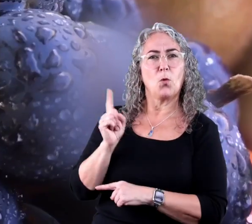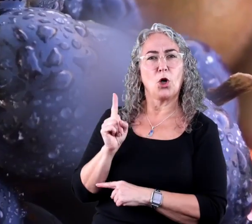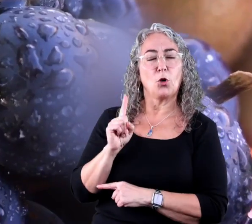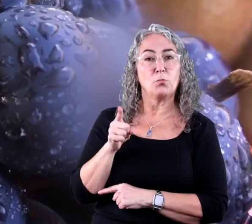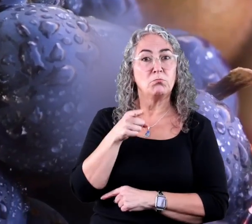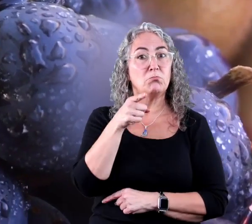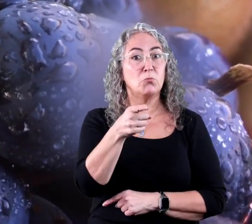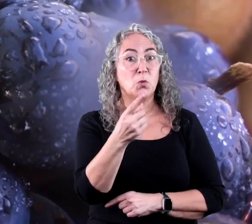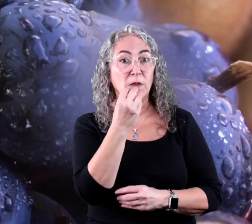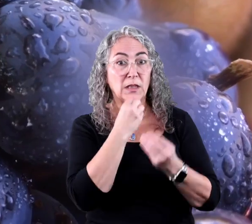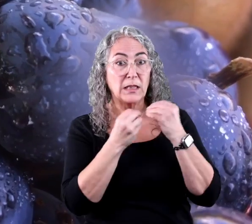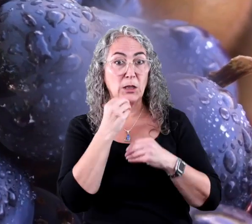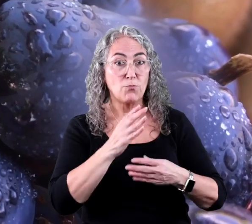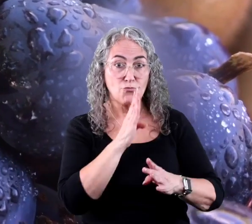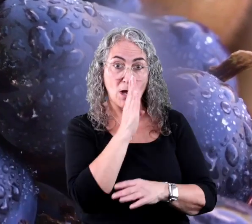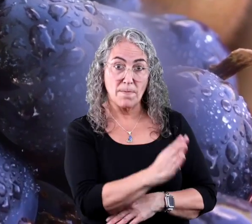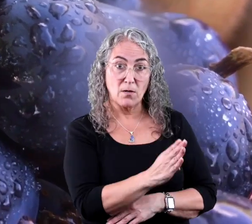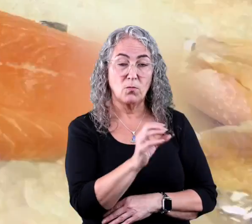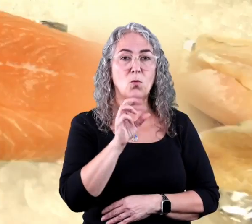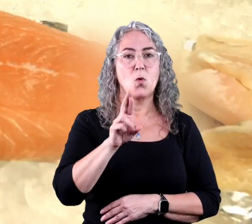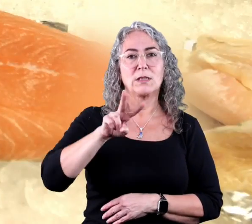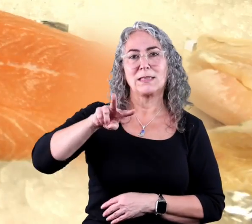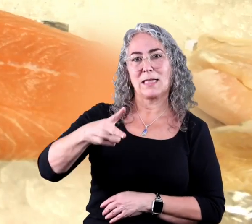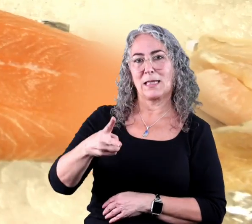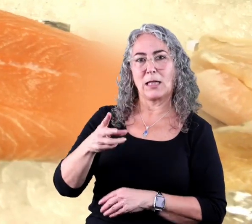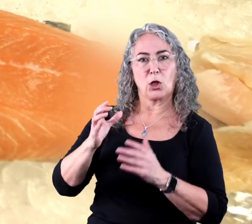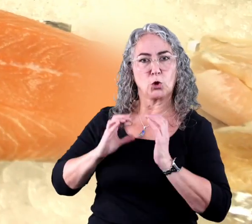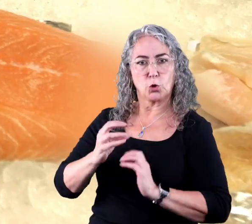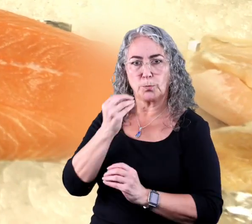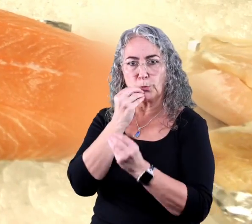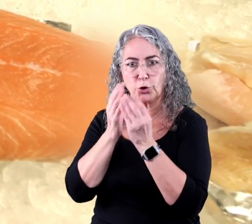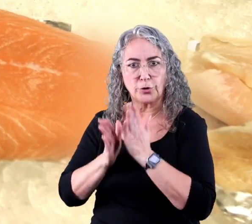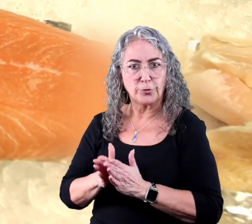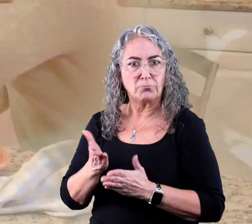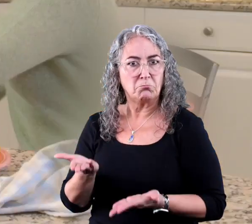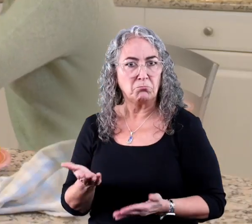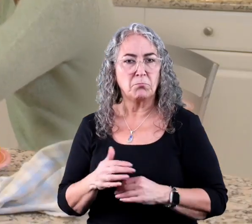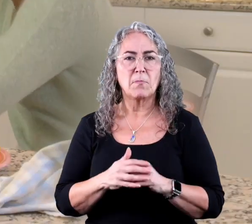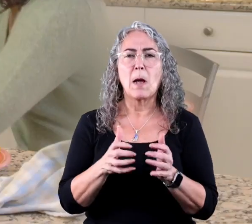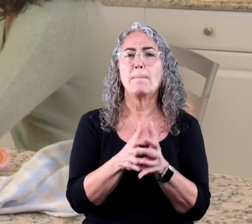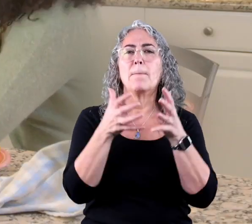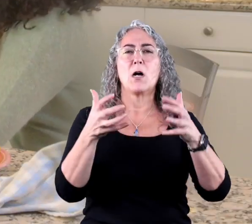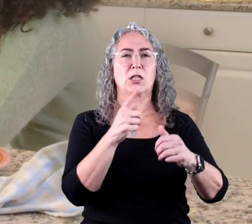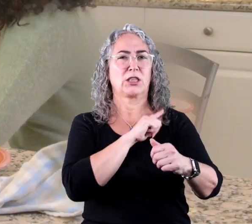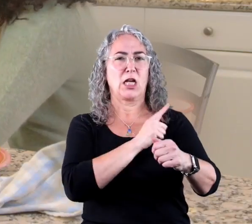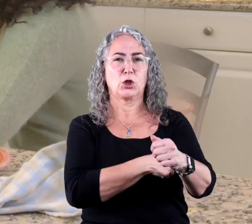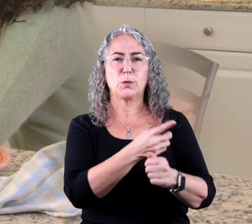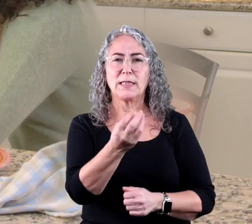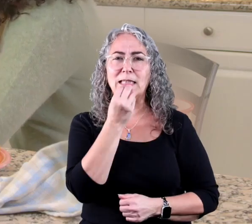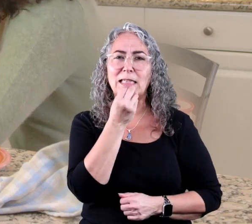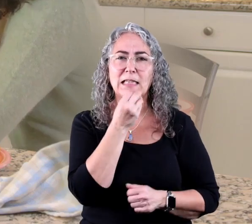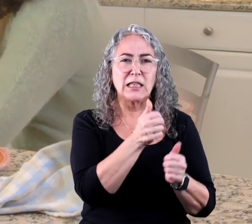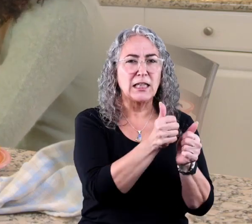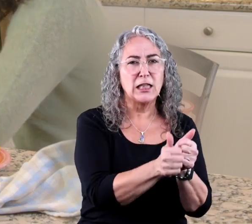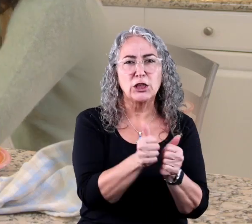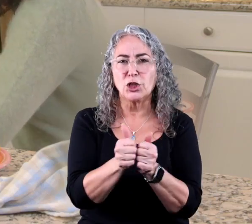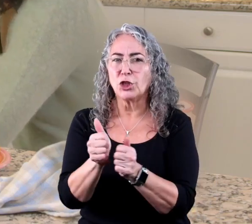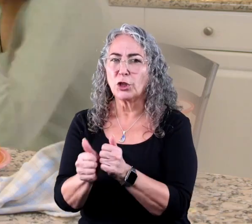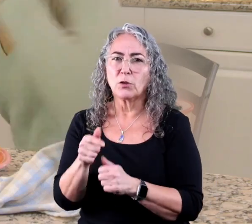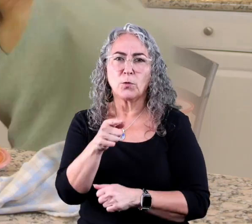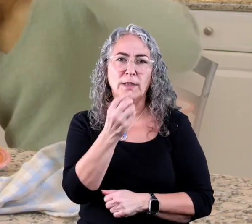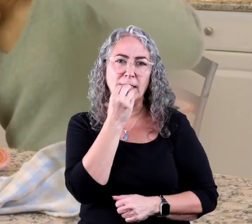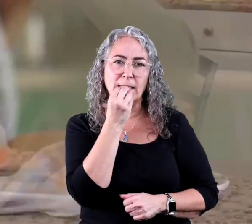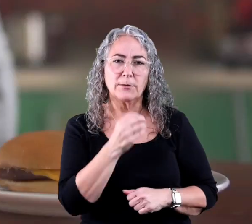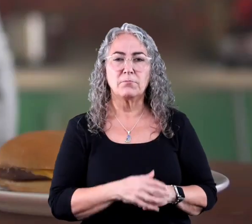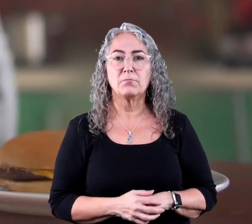See if you are the primary consumer or the secondary consumer. How much energy will you get from the item you chose to